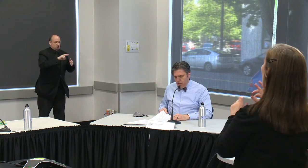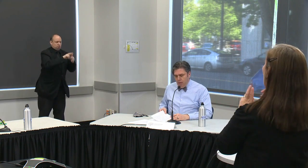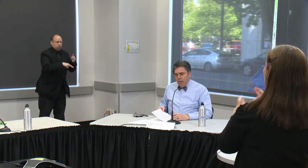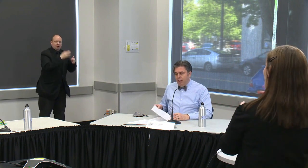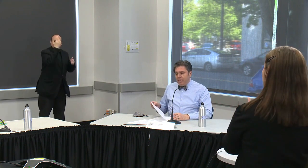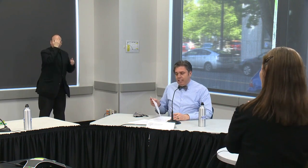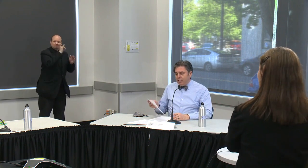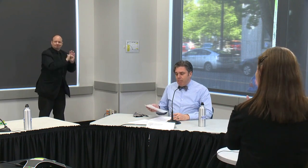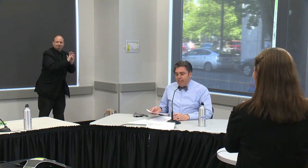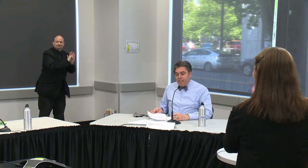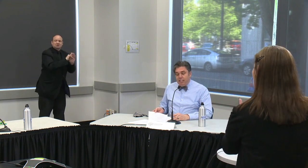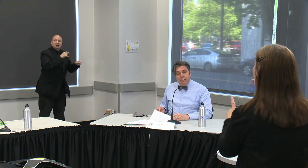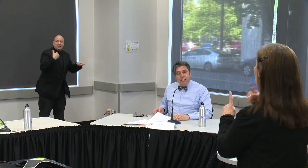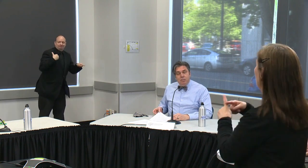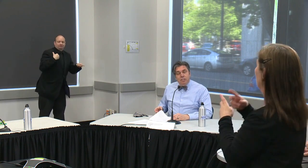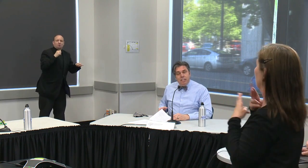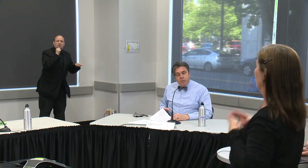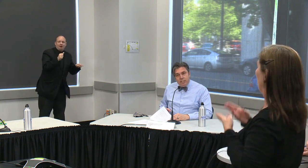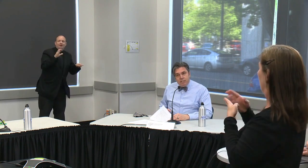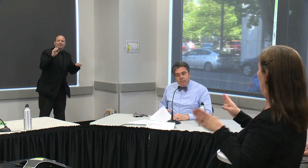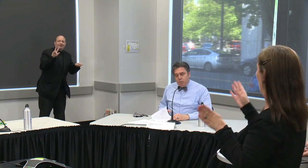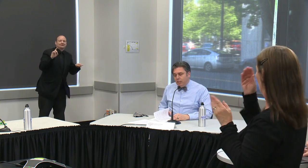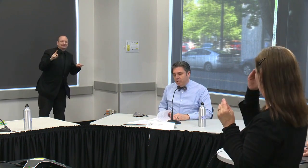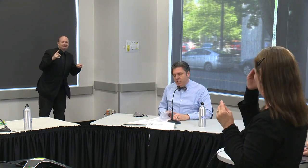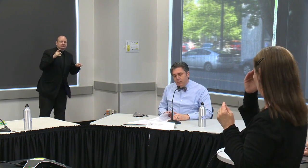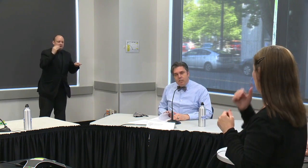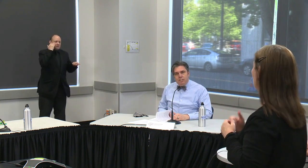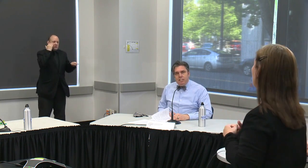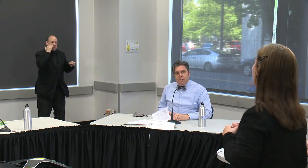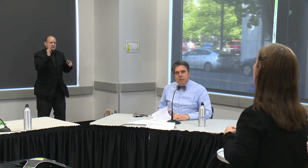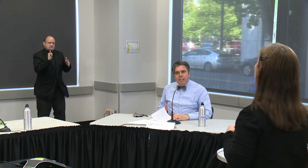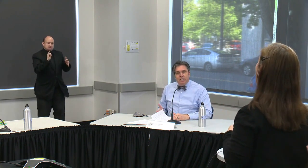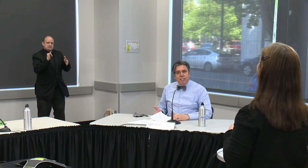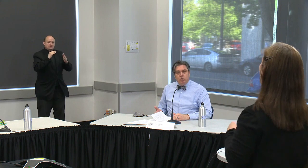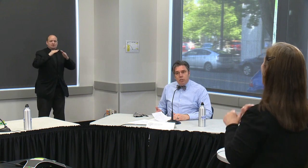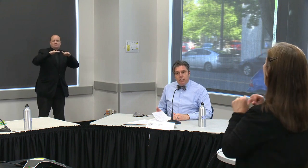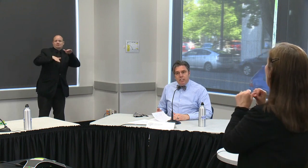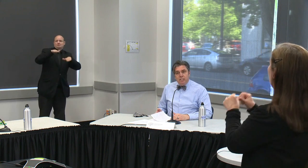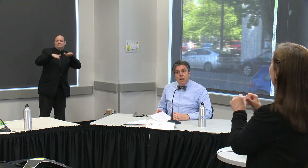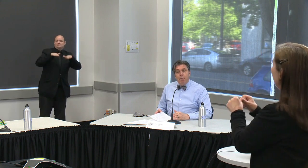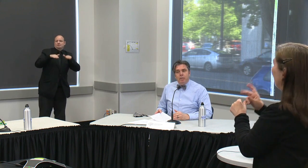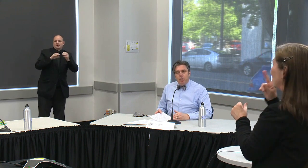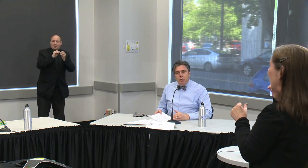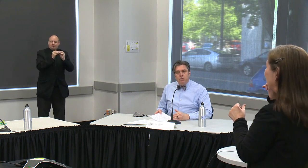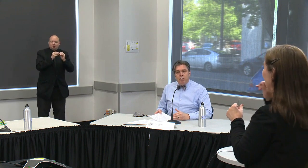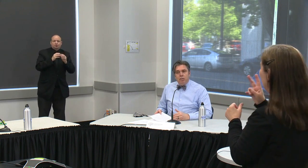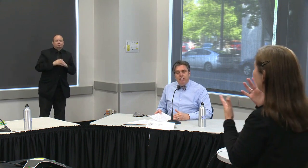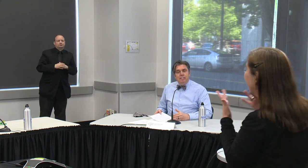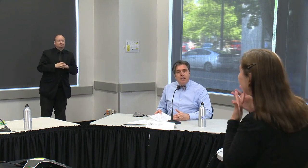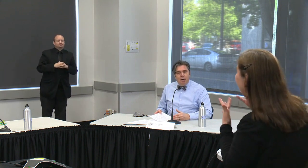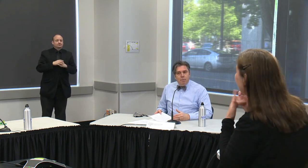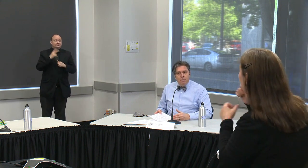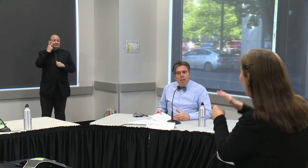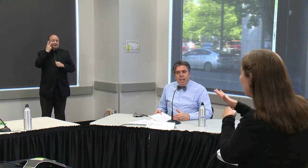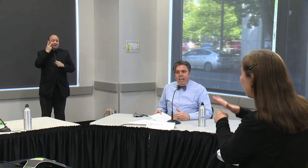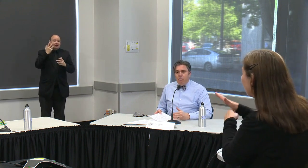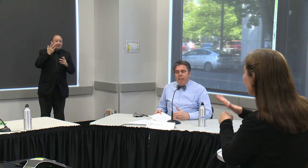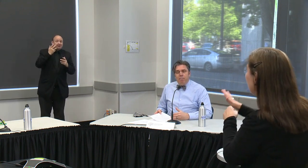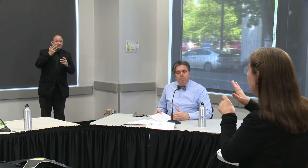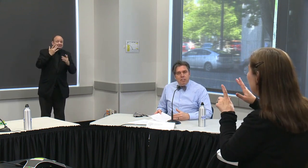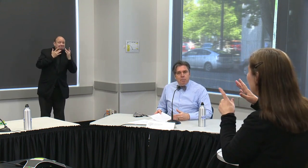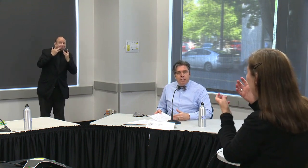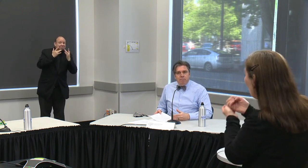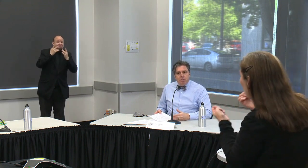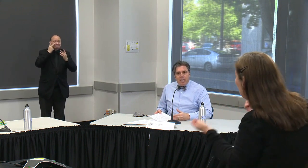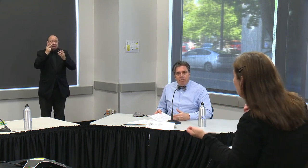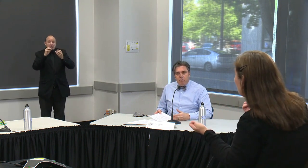that testing capacity continues to increase we continue to see supply chain shortages but those are easing up and